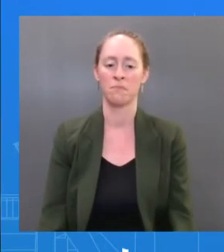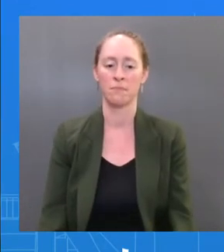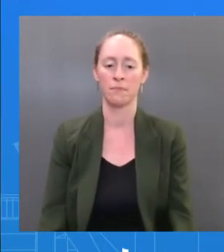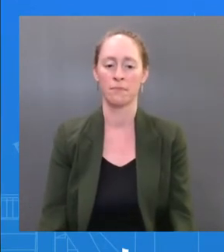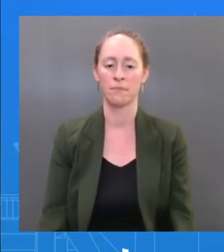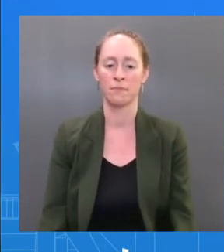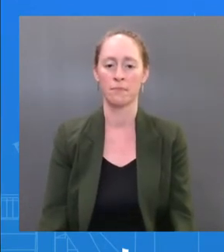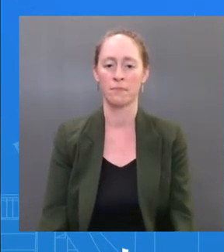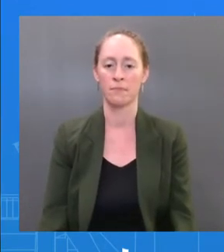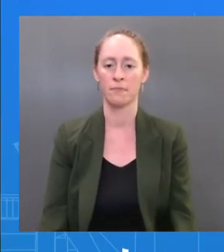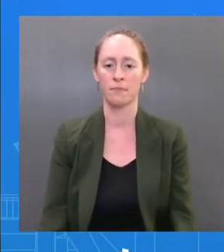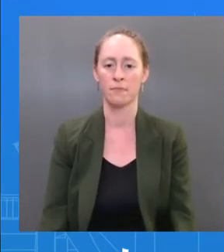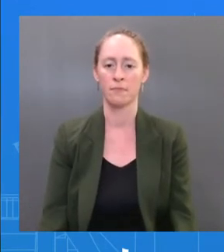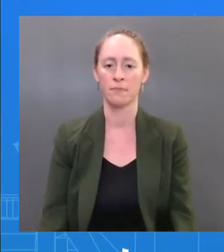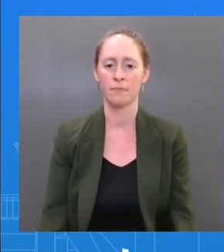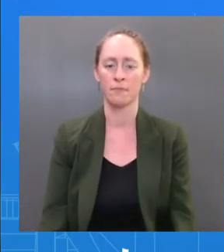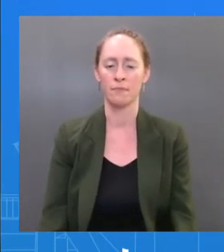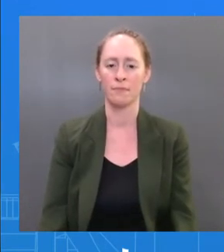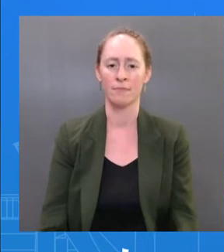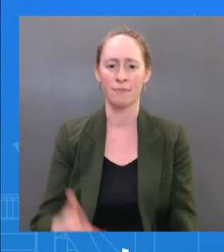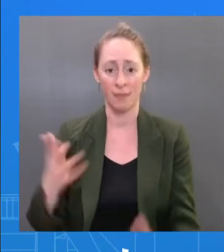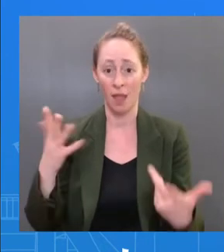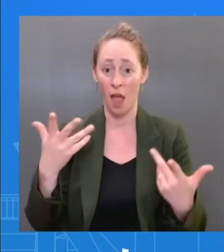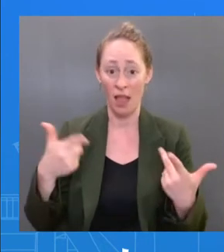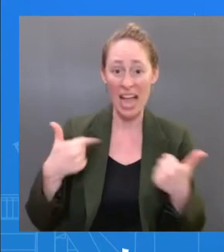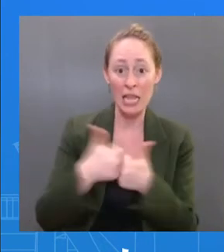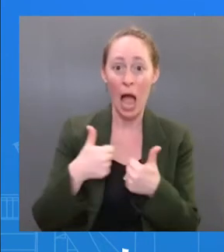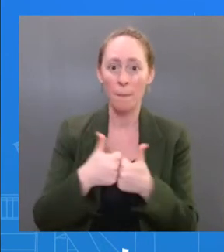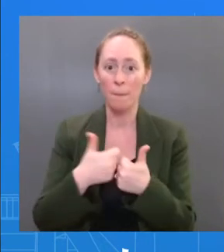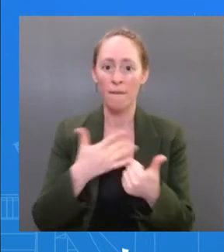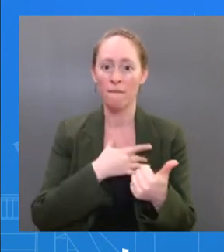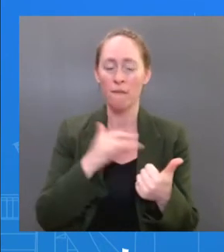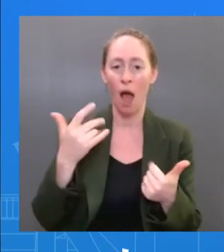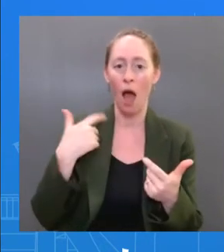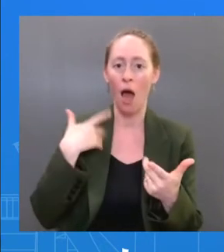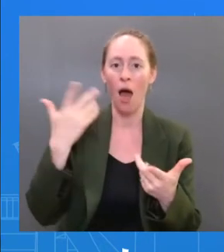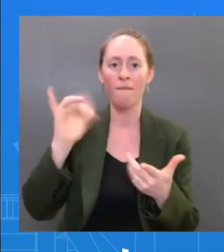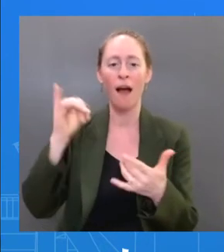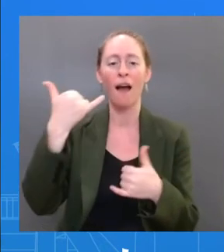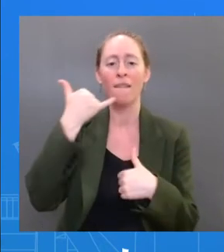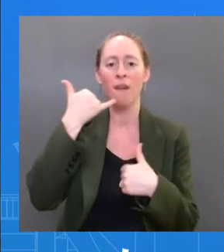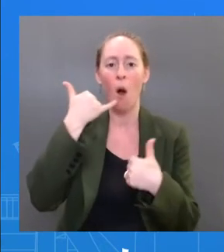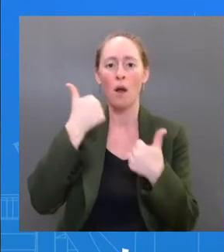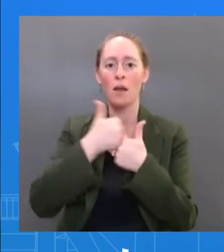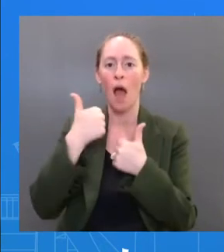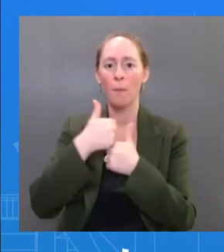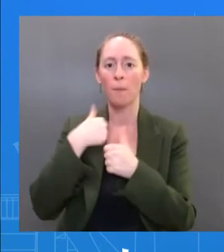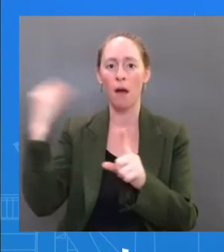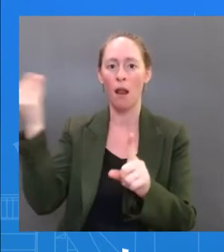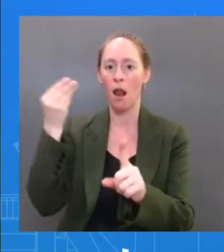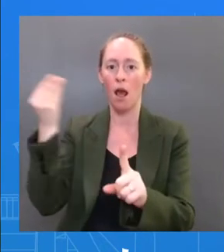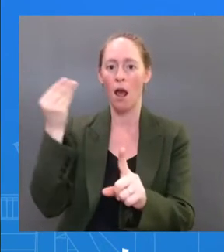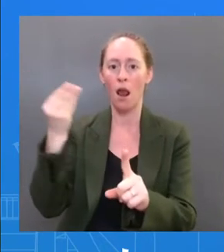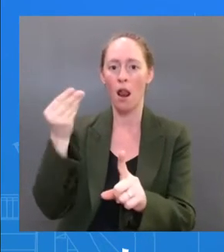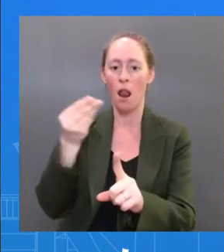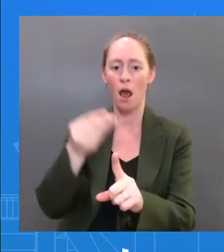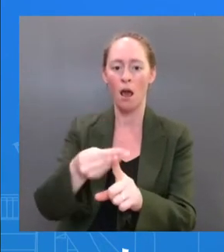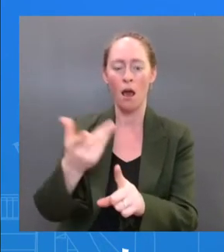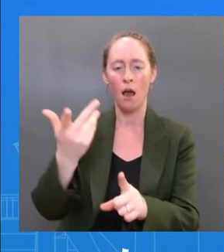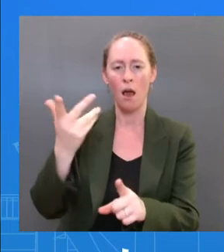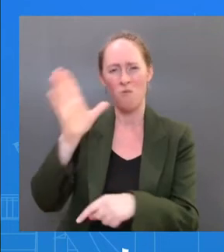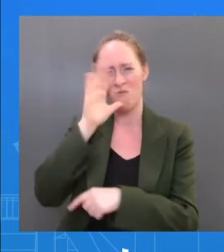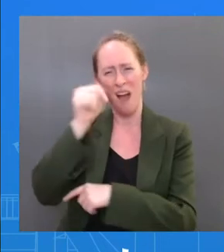You have Dr. Jha, who is a medical doctor himself, who runs our COVID-19 response. You're going to hear regularly